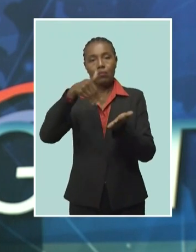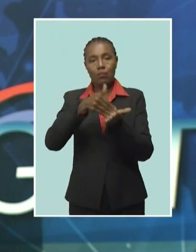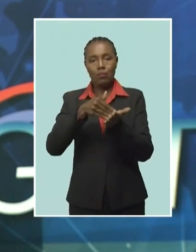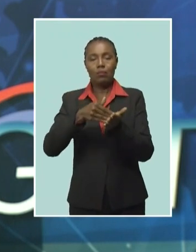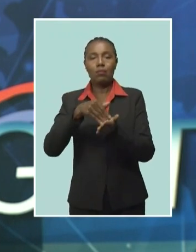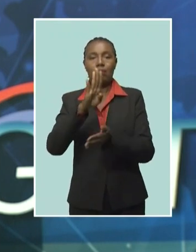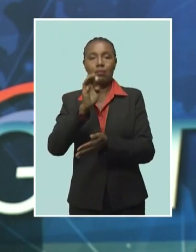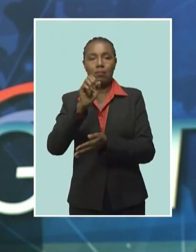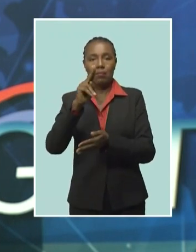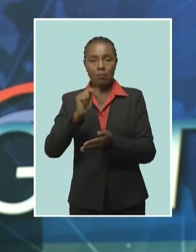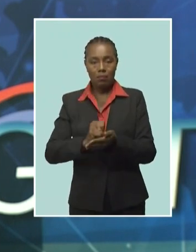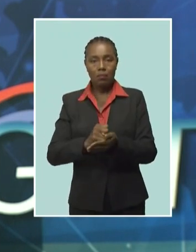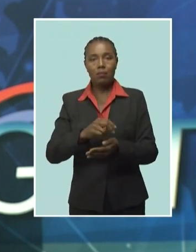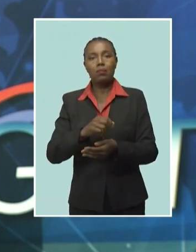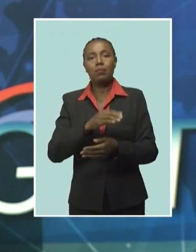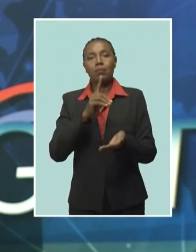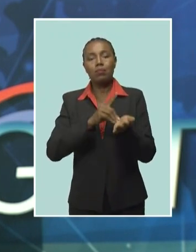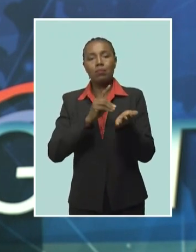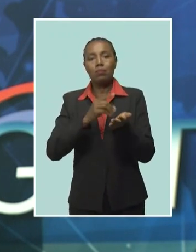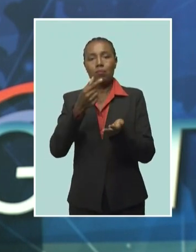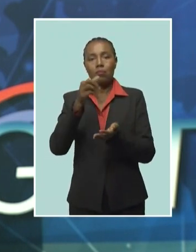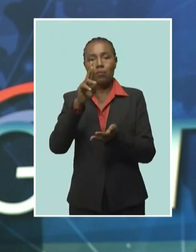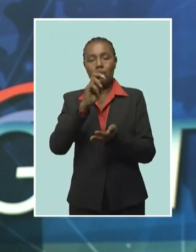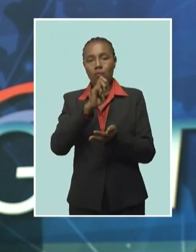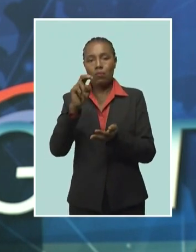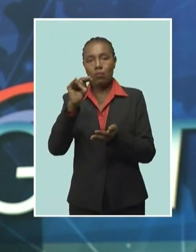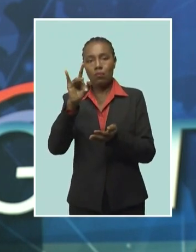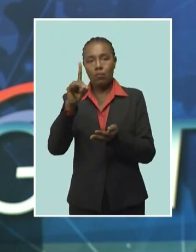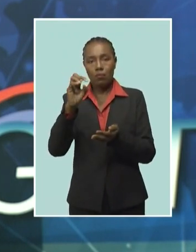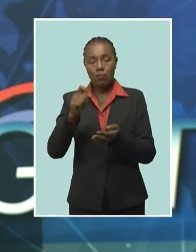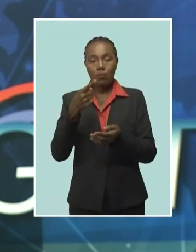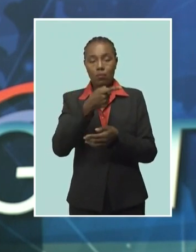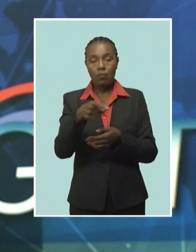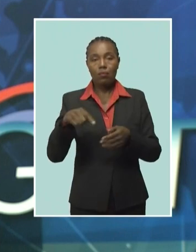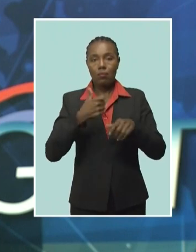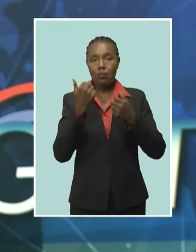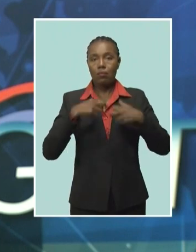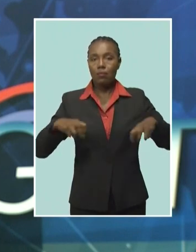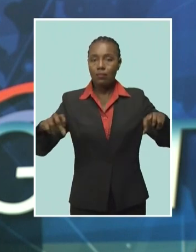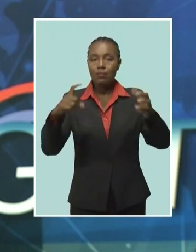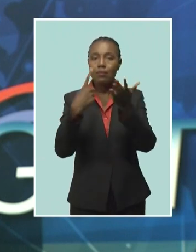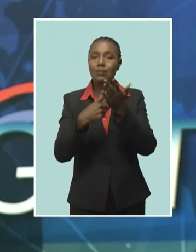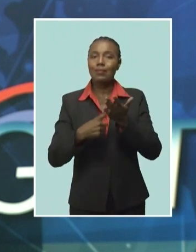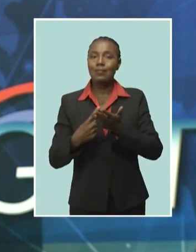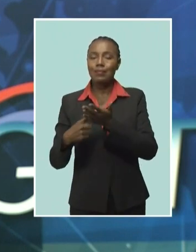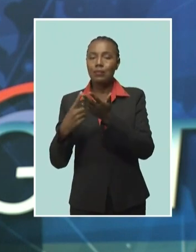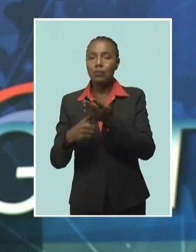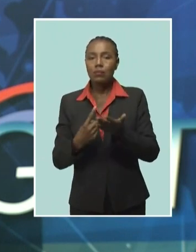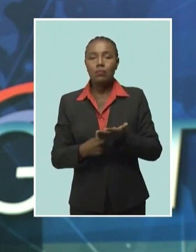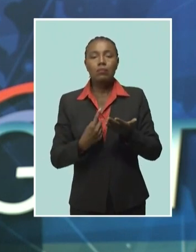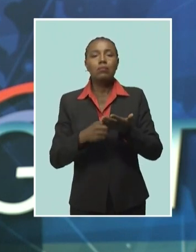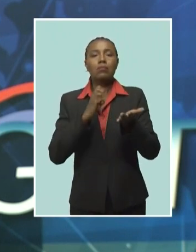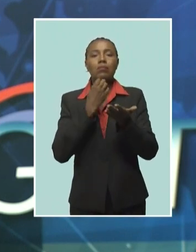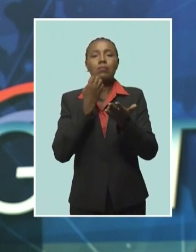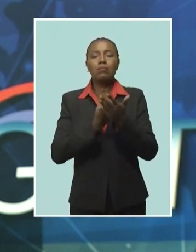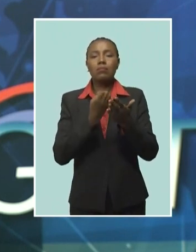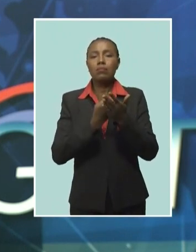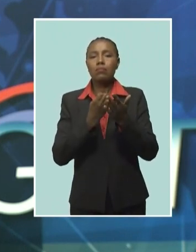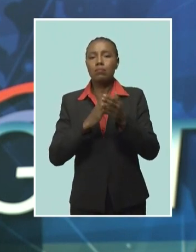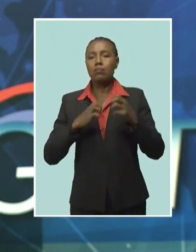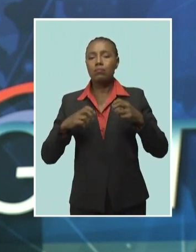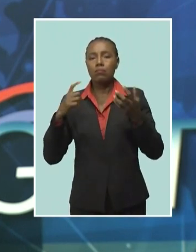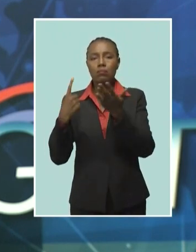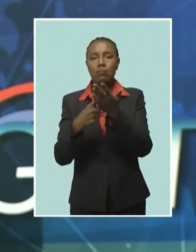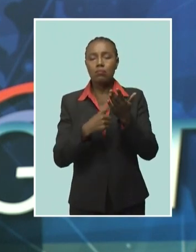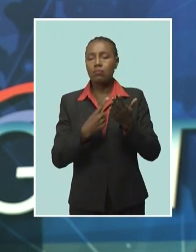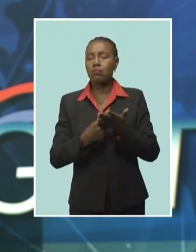Greenidge, as he and other panellists discussed the topic on the Caribbean Economic Forum, how to achieve inclusive, sustainable